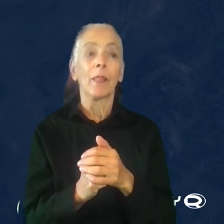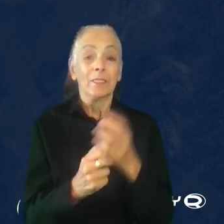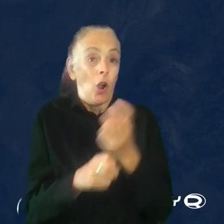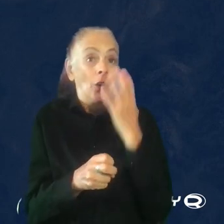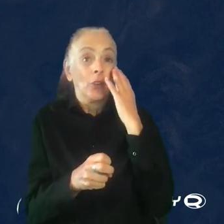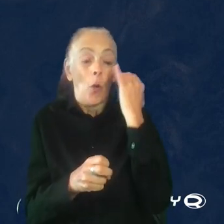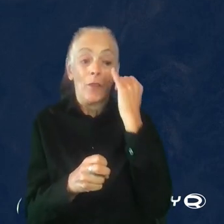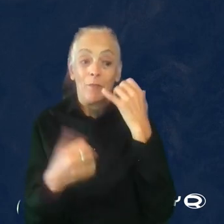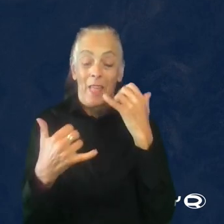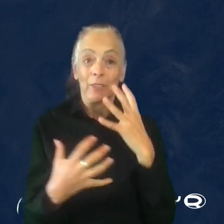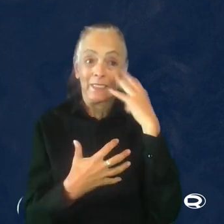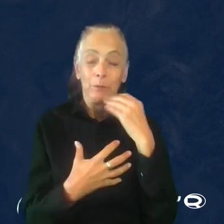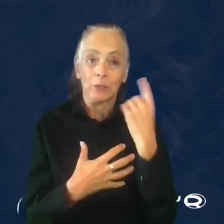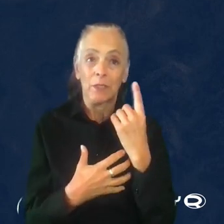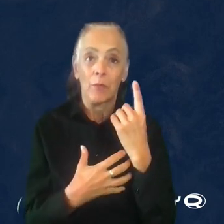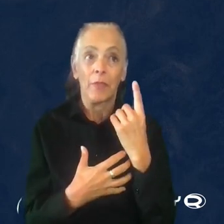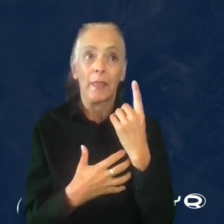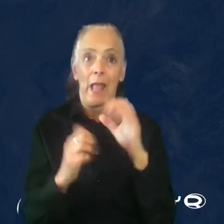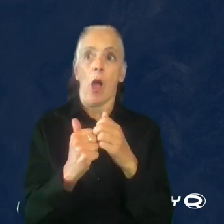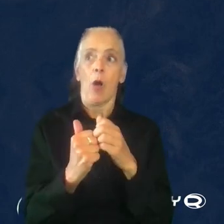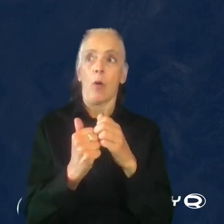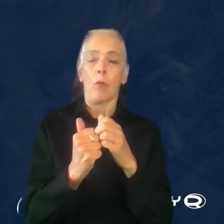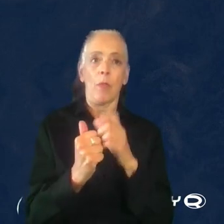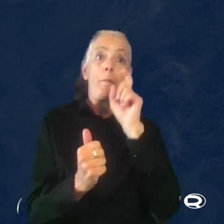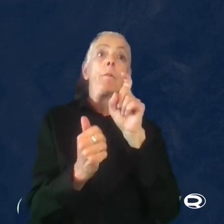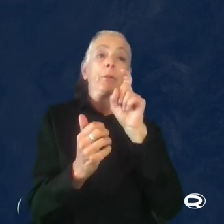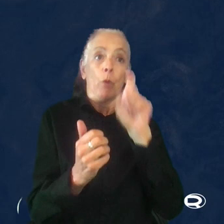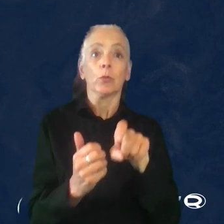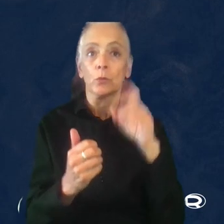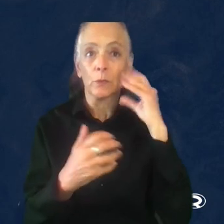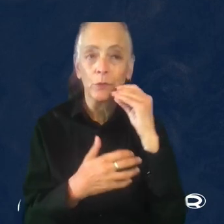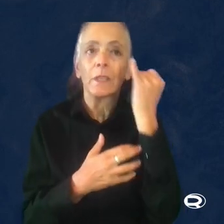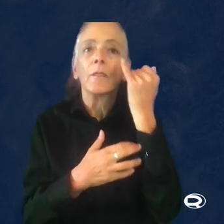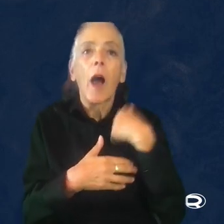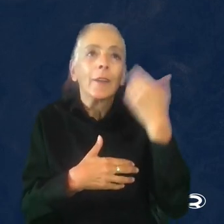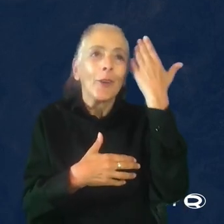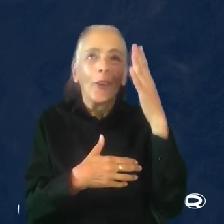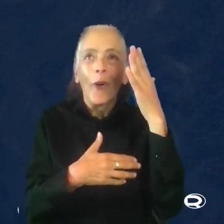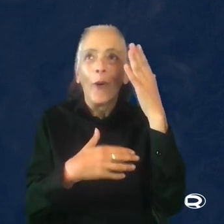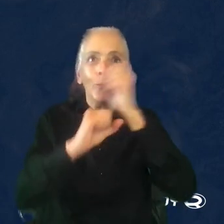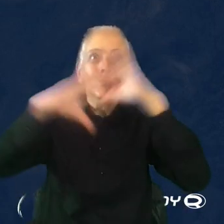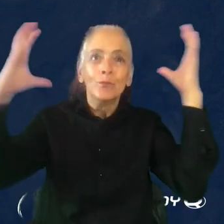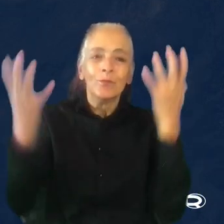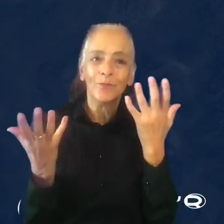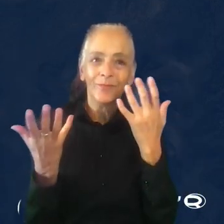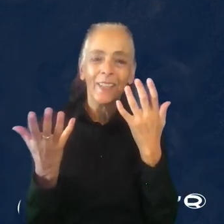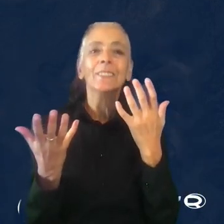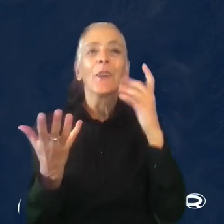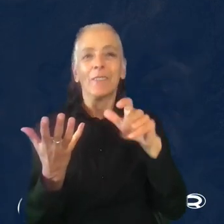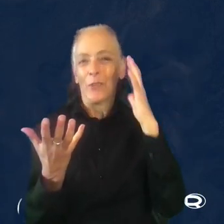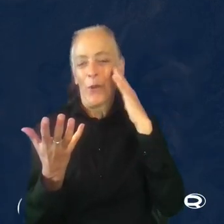experiencing things like they are meant to be experiencing them if you don't know what it is. Knowing the game